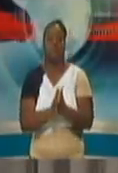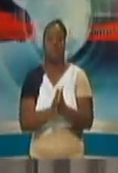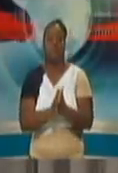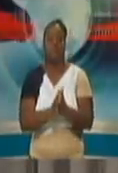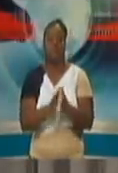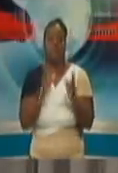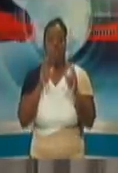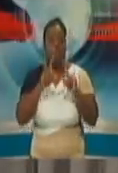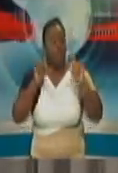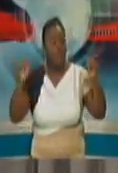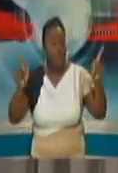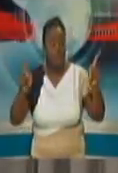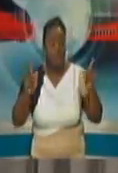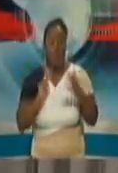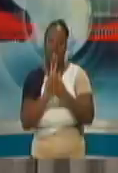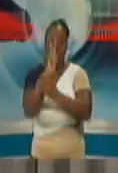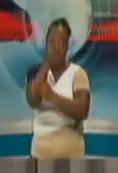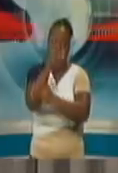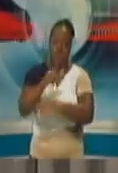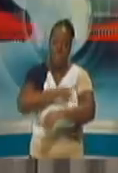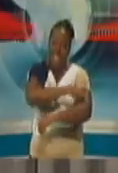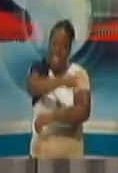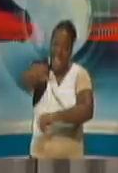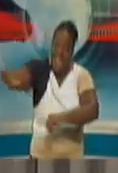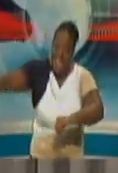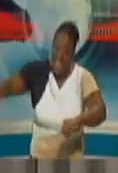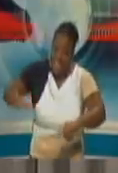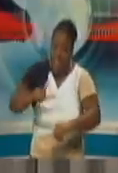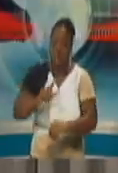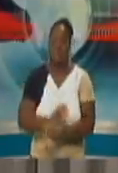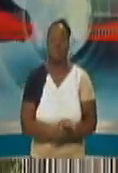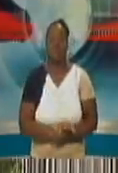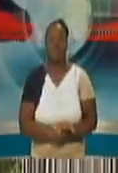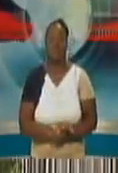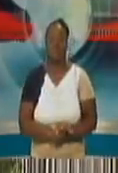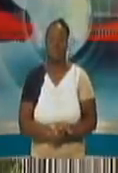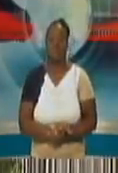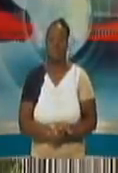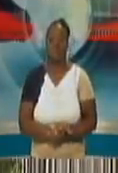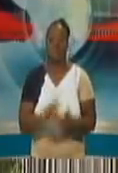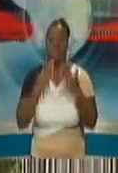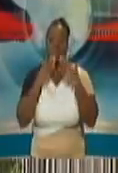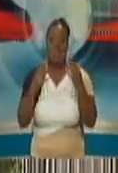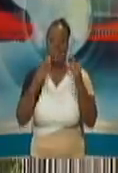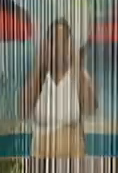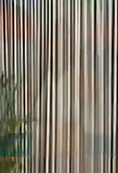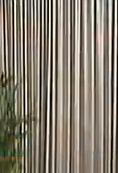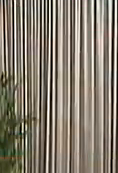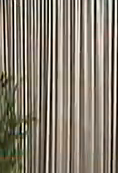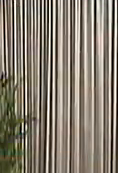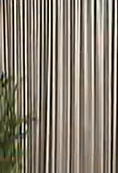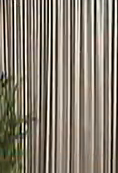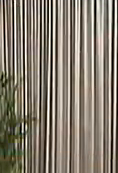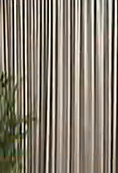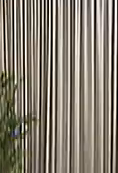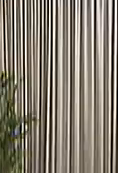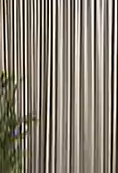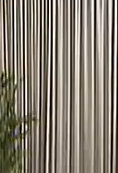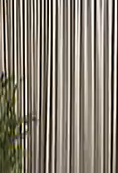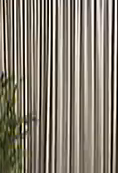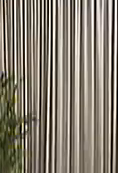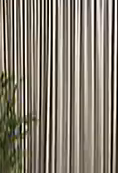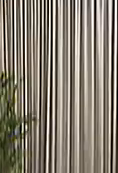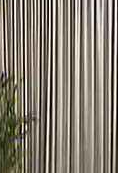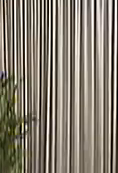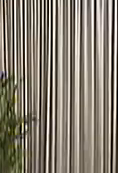focus and expansion in agriculture and fisheries. Thank you, Minister. While you're at it, there's a question here from